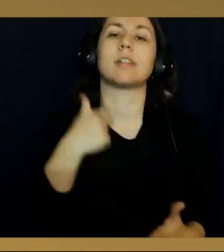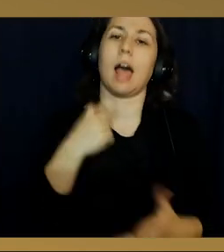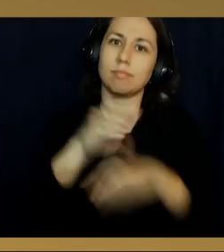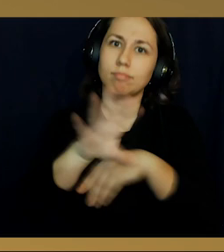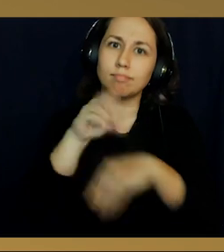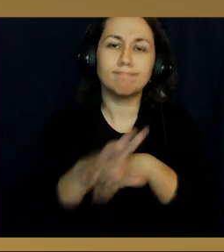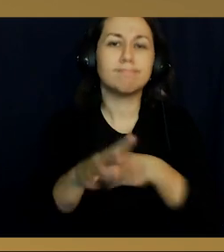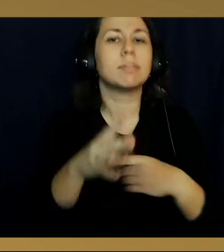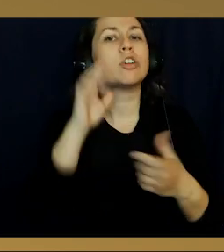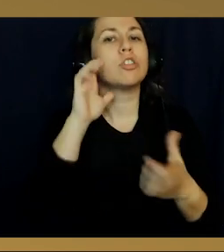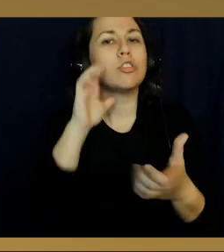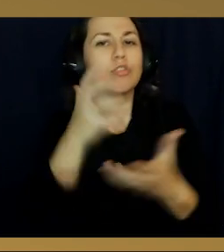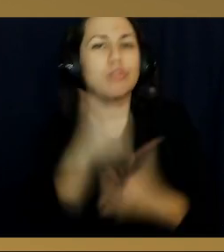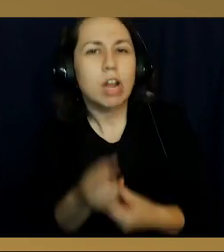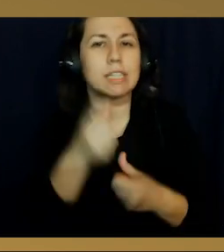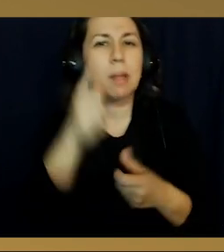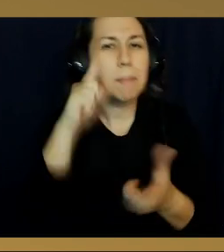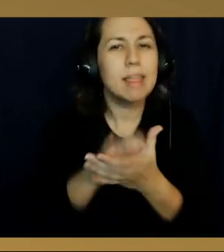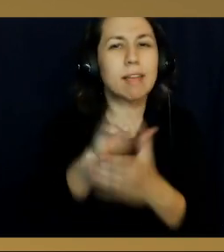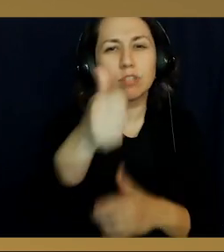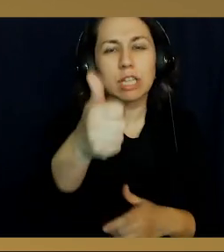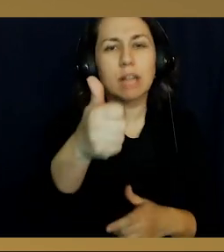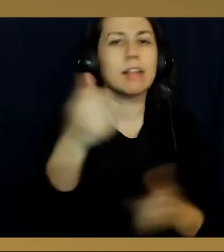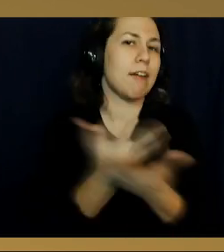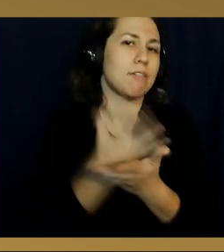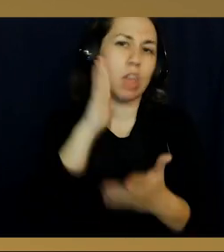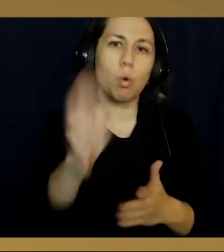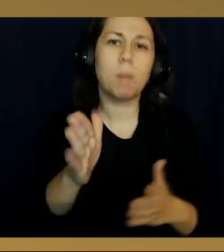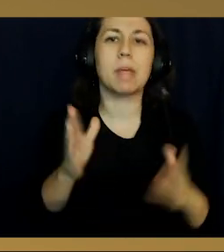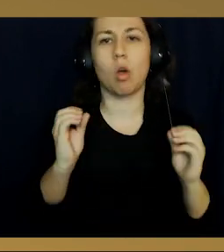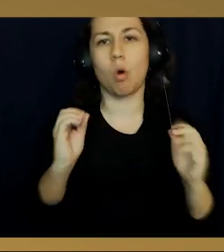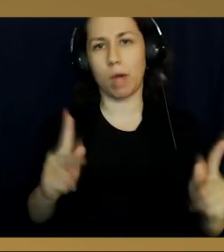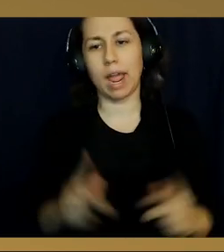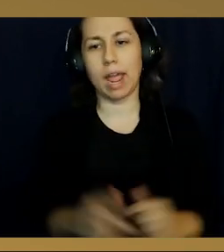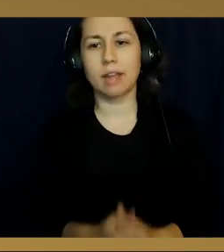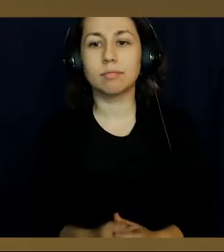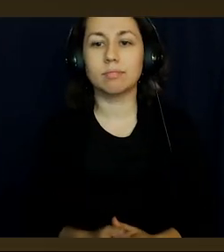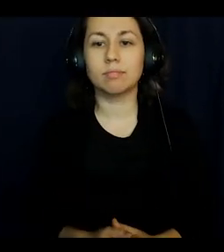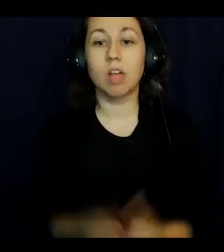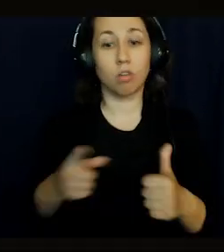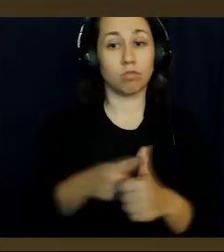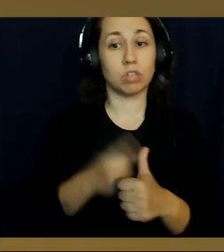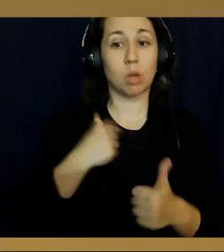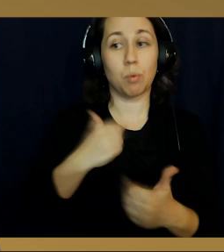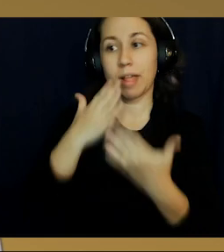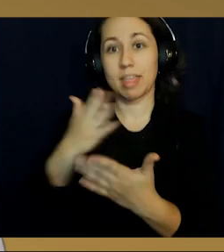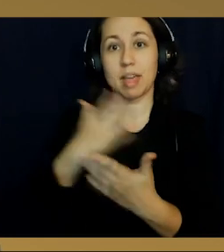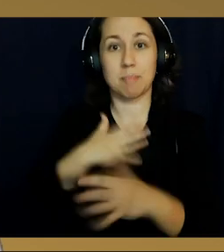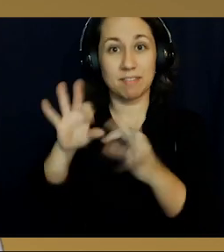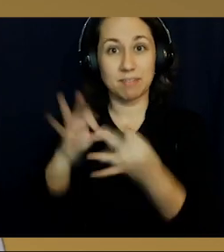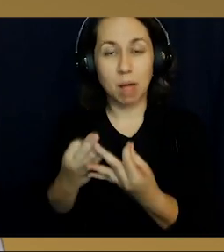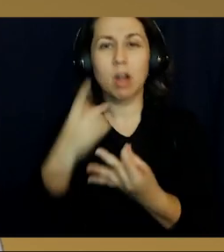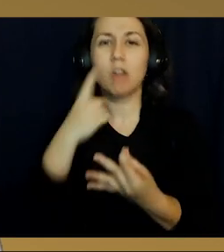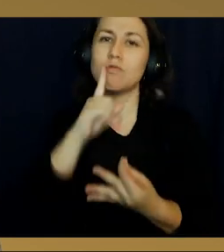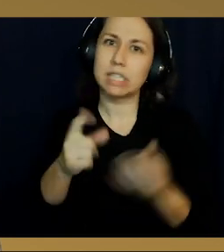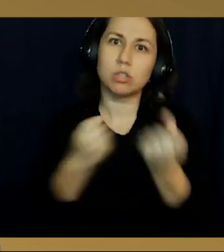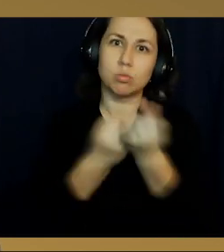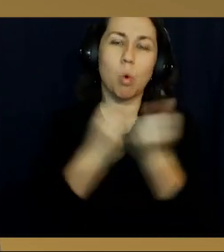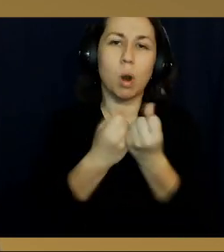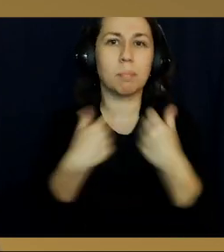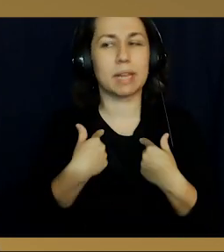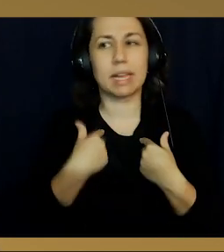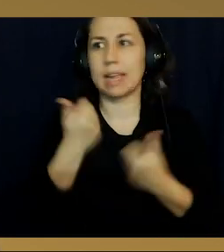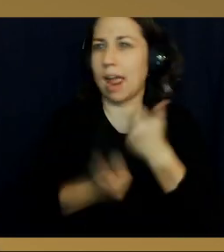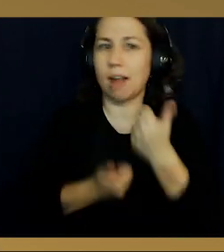advice I can give you guys is to trust and believe in yourself. Everything will be okay. First of all, I would like to thank my